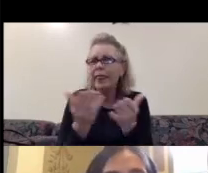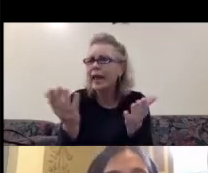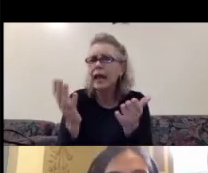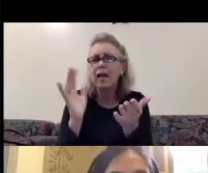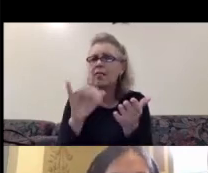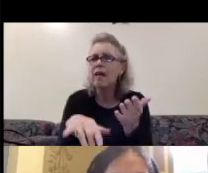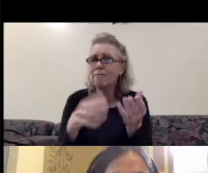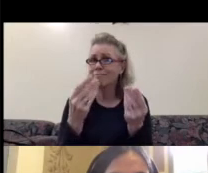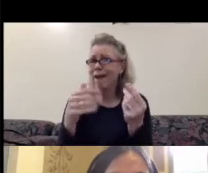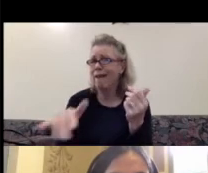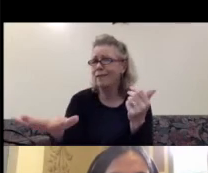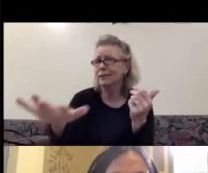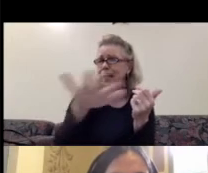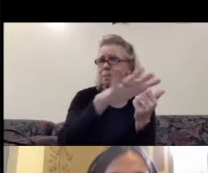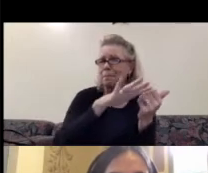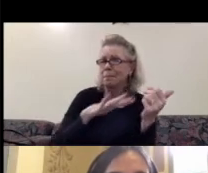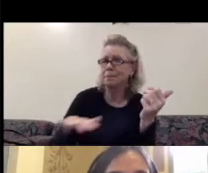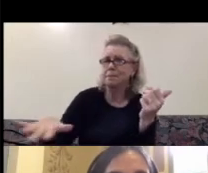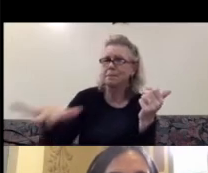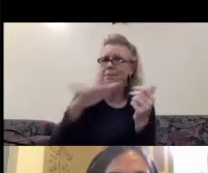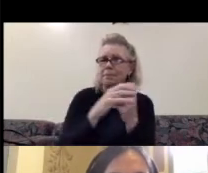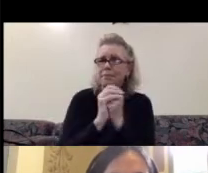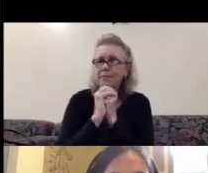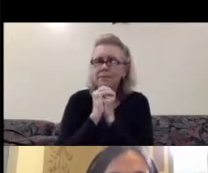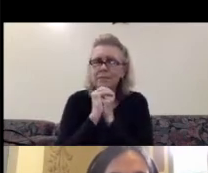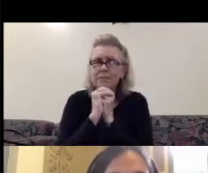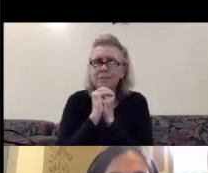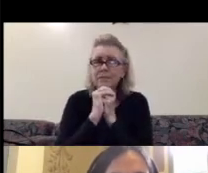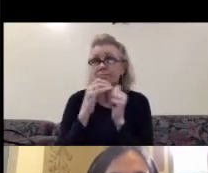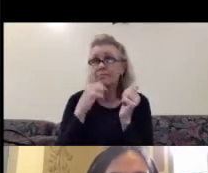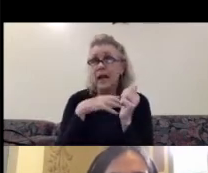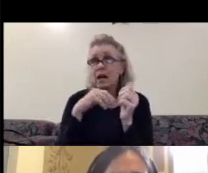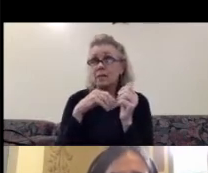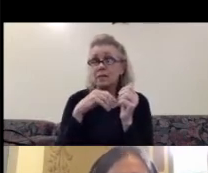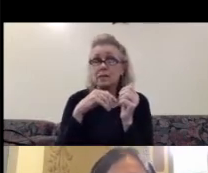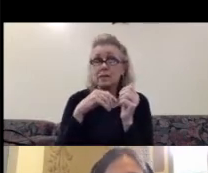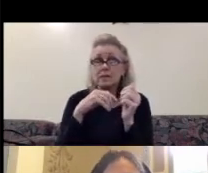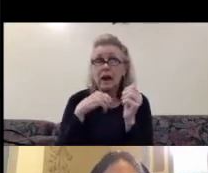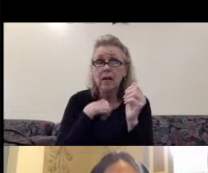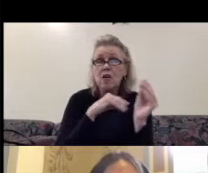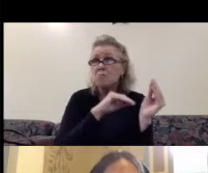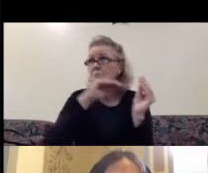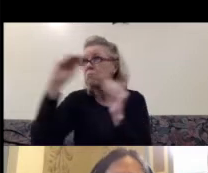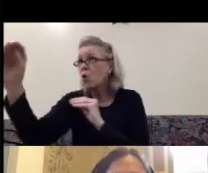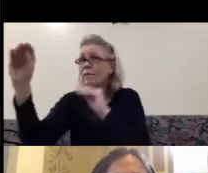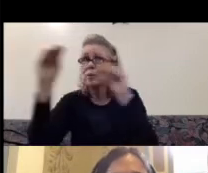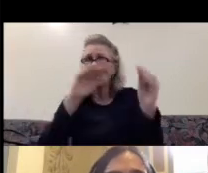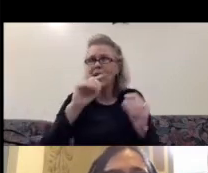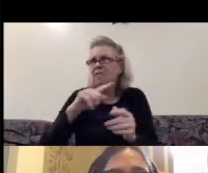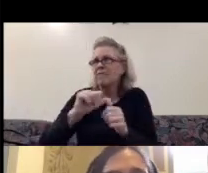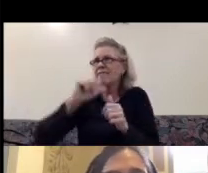landscape. And of course, um, moving afar from where, from, from places we're used to,